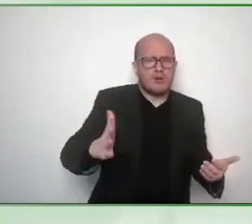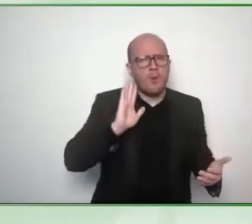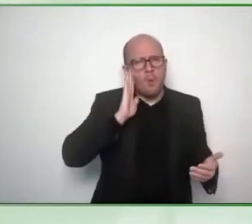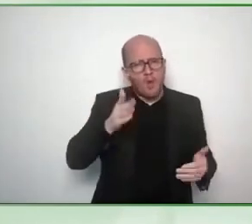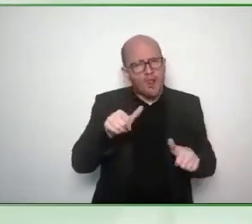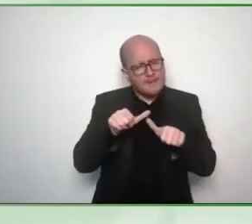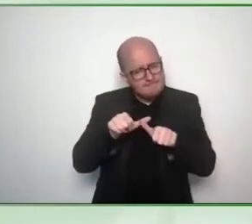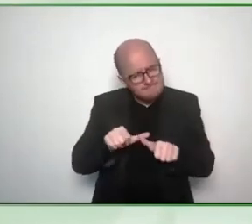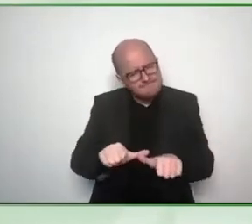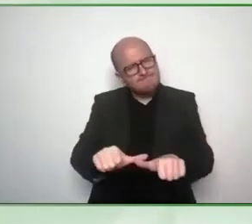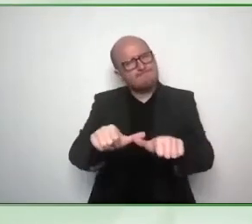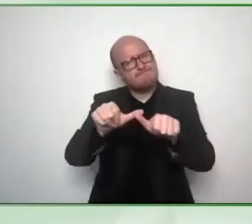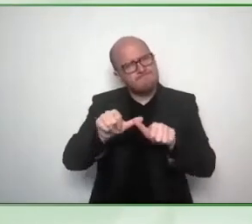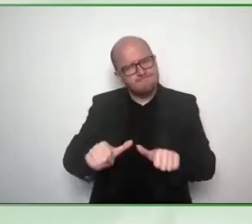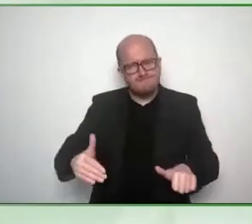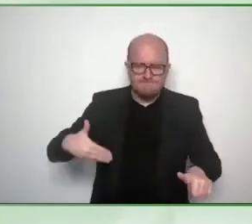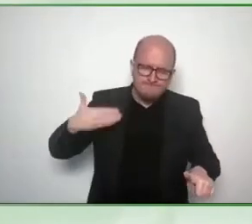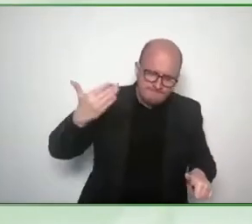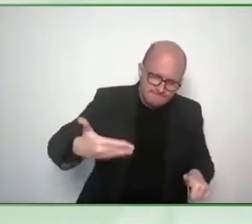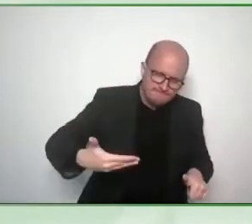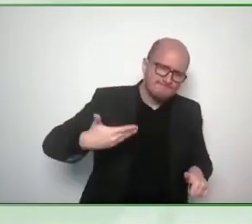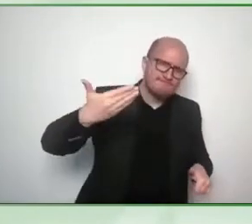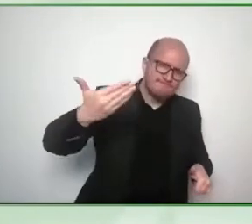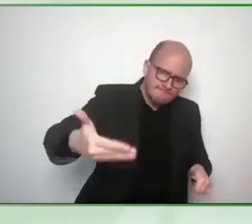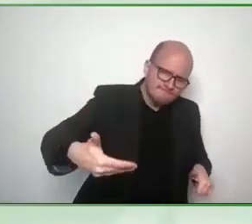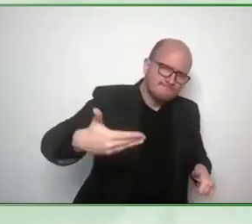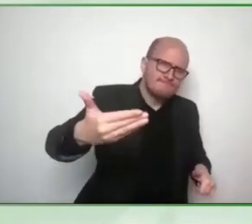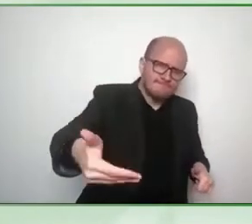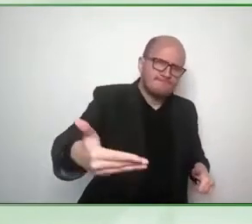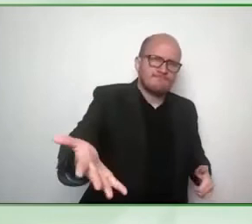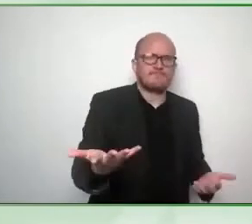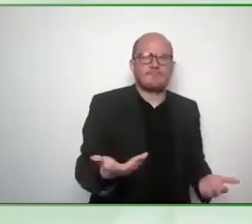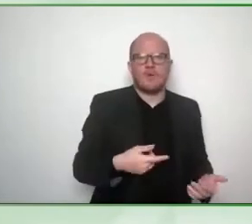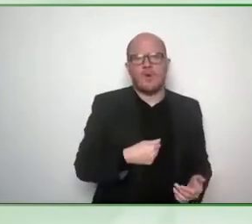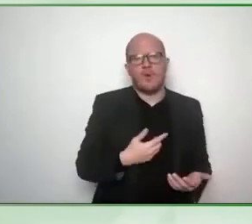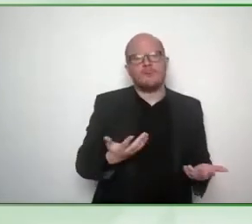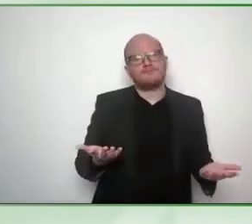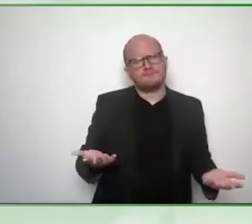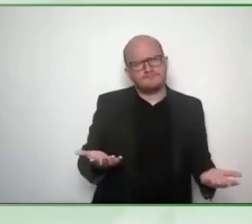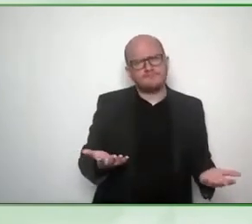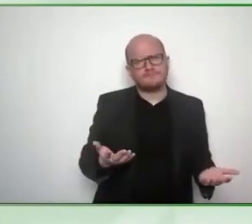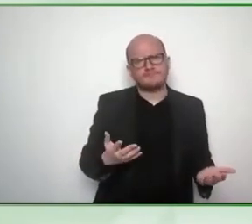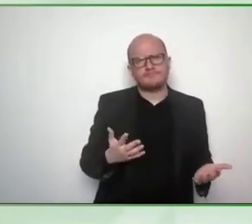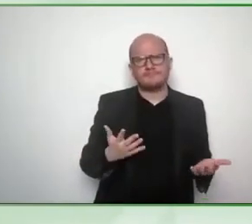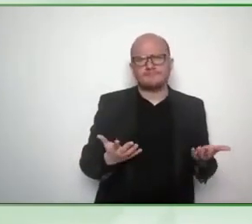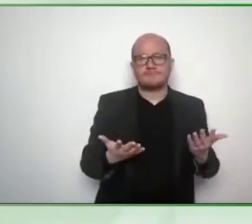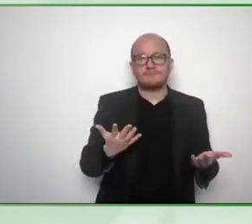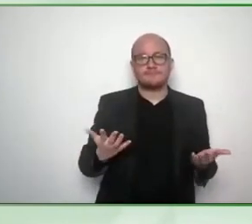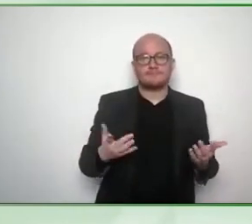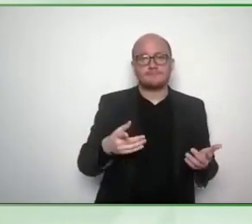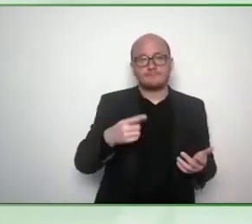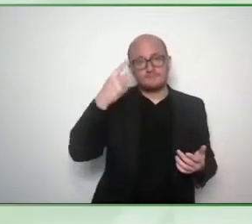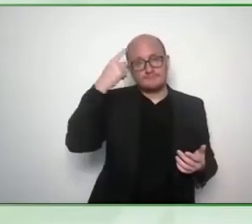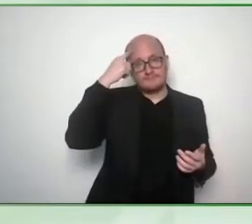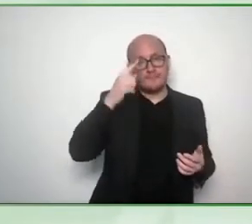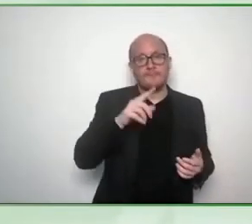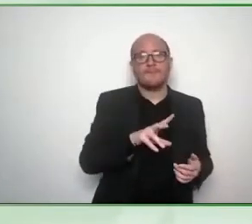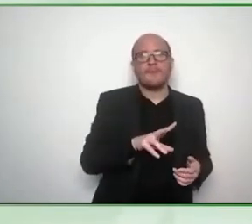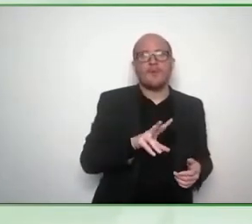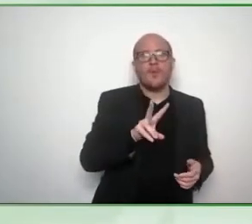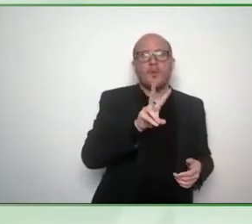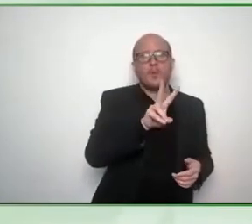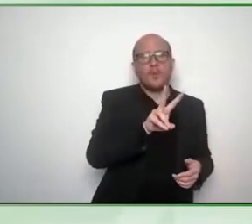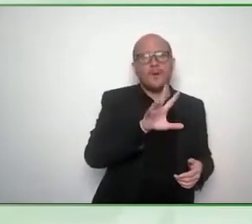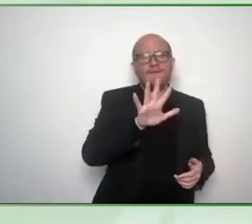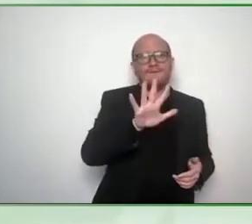progress that we're making uh i like to tell my students that 250 million years ago dinosaurs roamed the earth a few hundred years